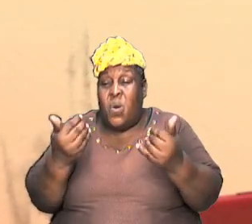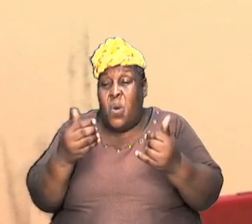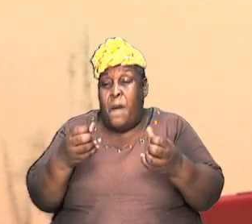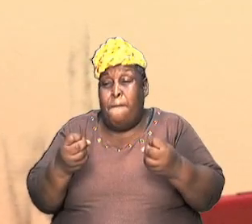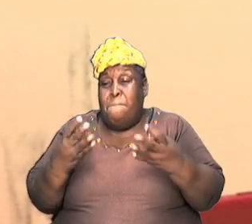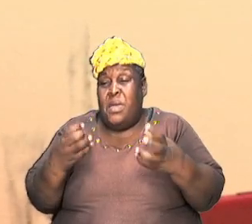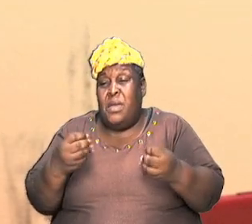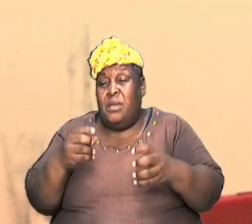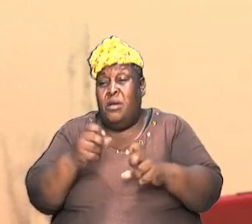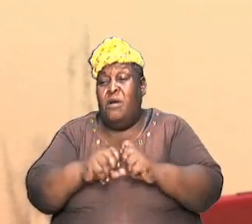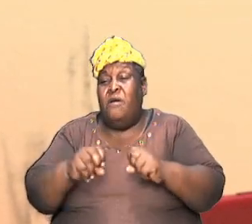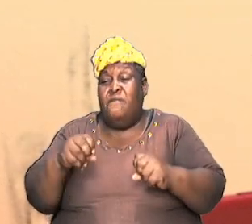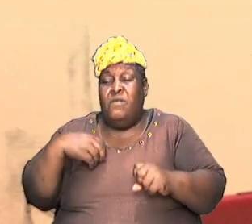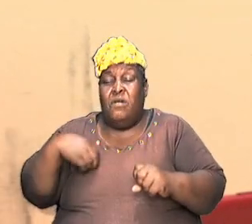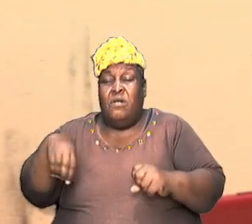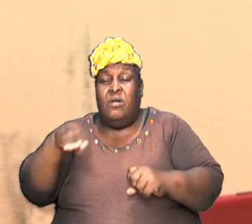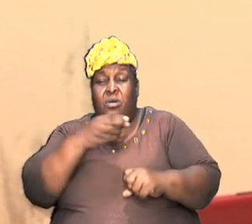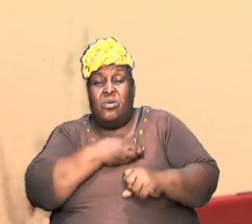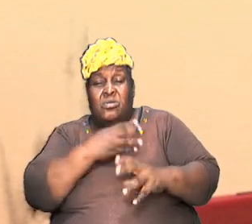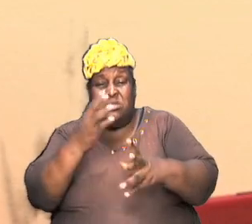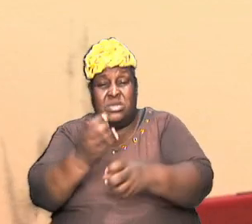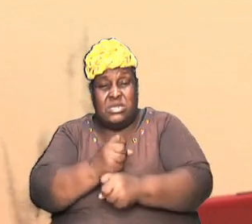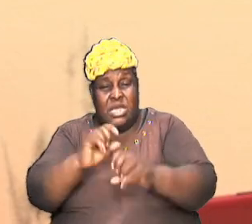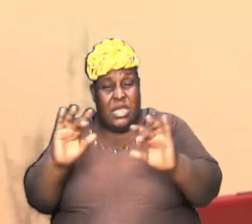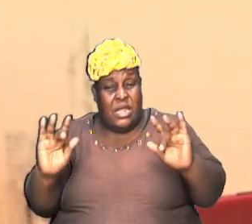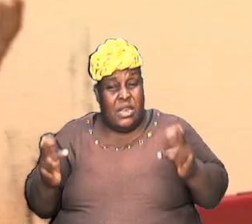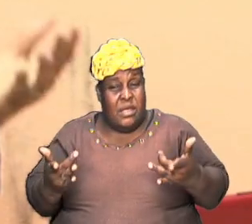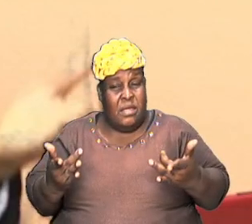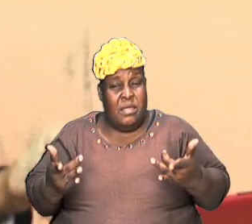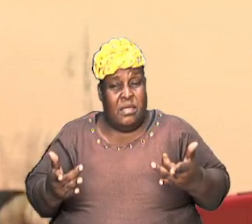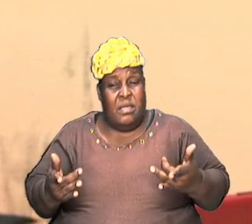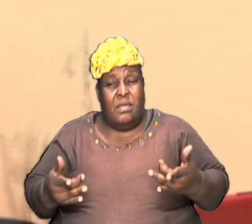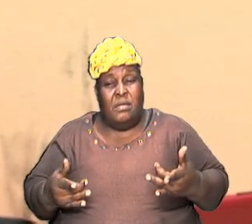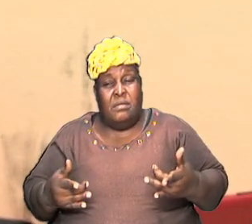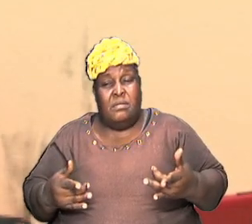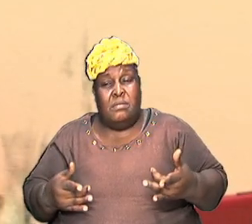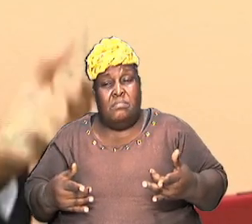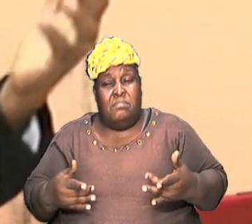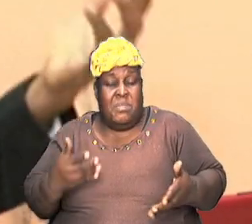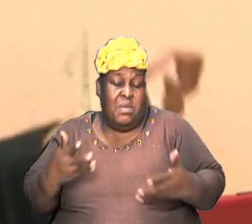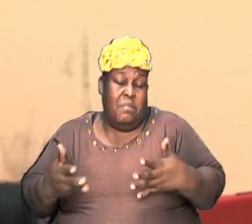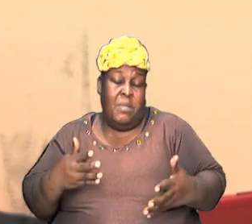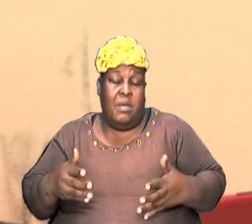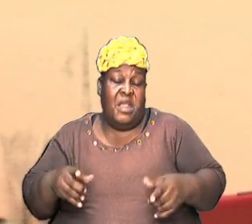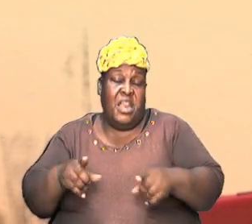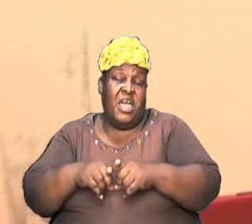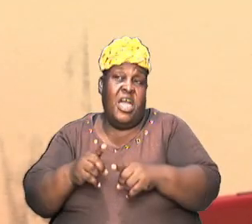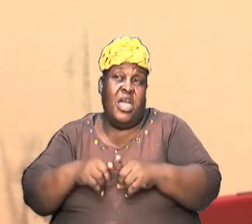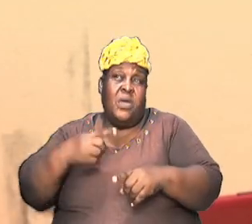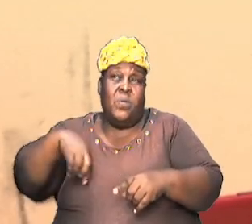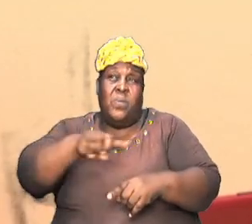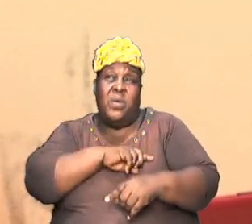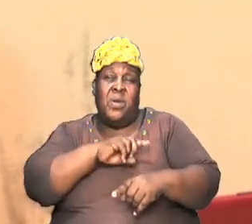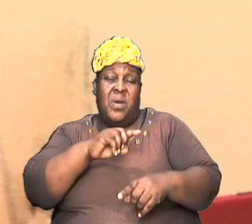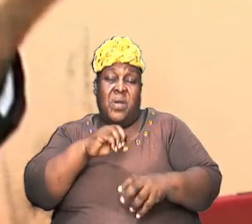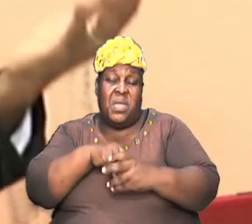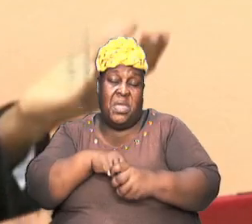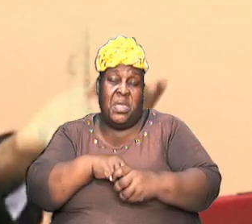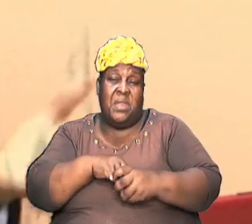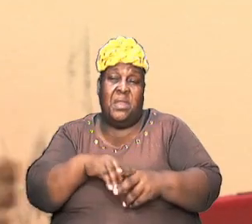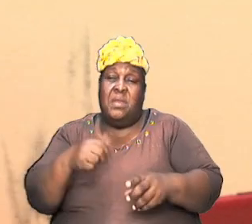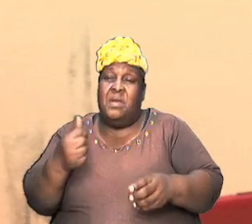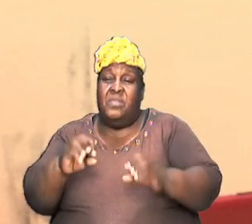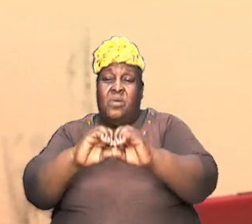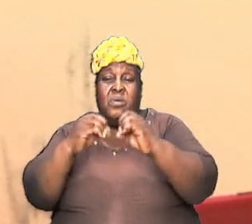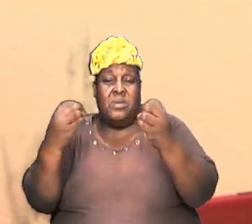of us treat it like it is as if we are in just another thing another organization another group